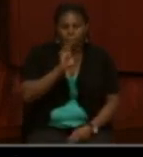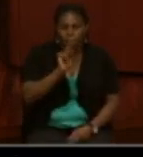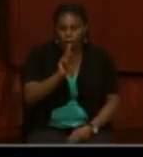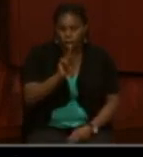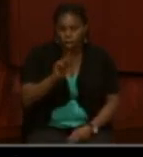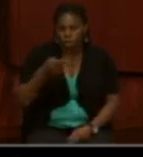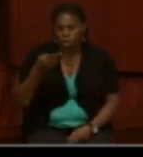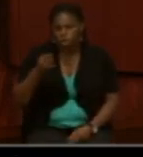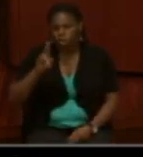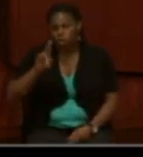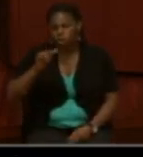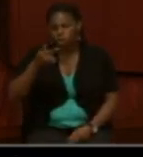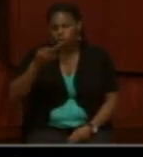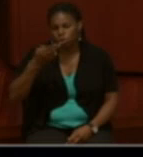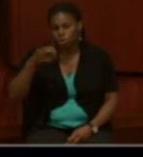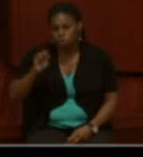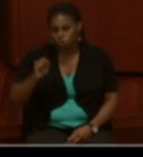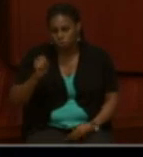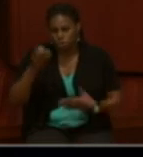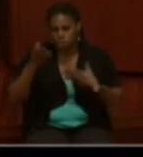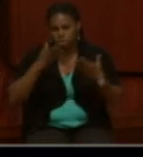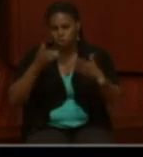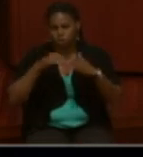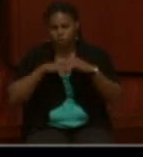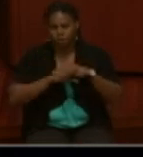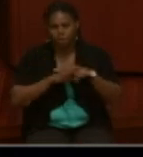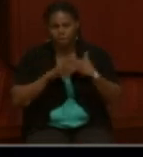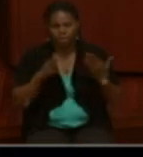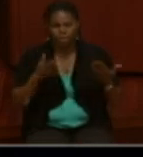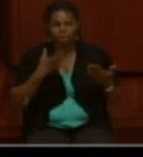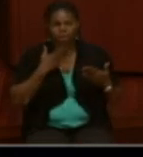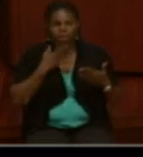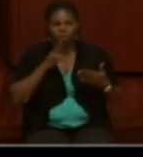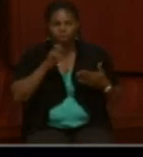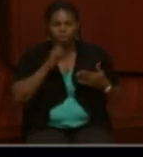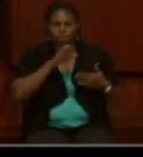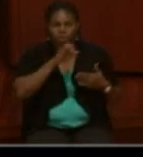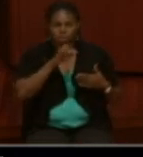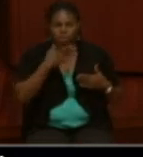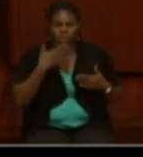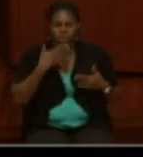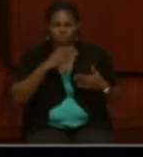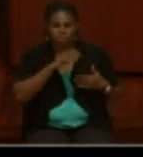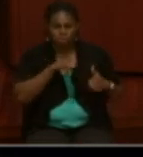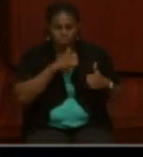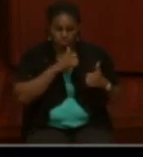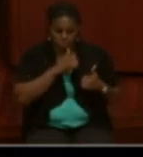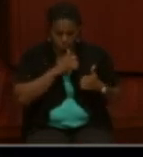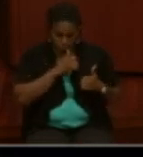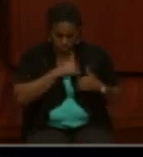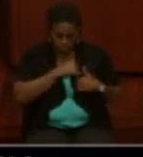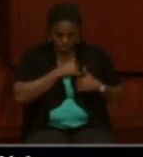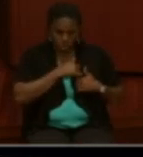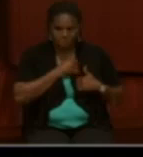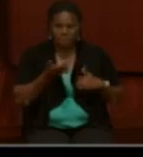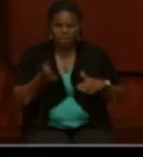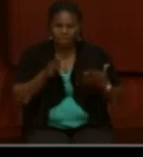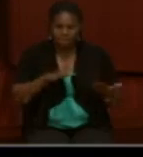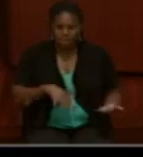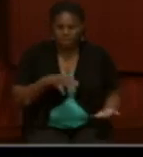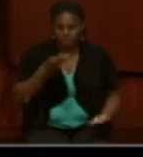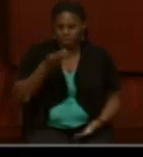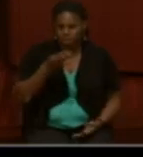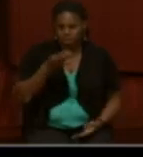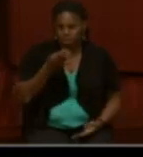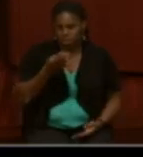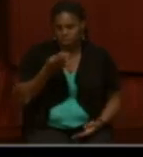38th U.S. Colored Infantry. It shows that he died on April 27, 1905 and is buried